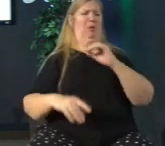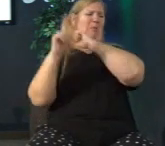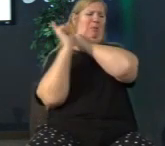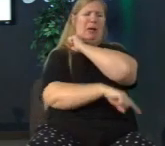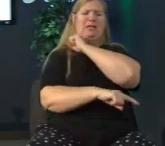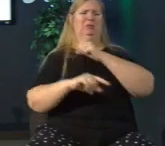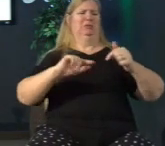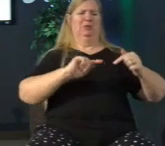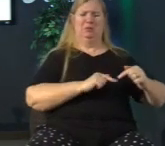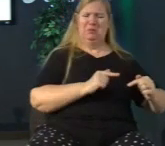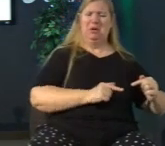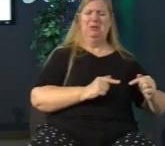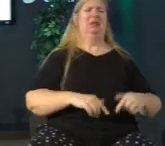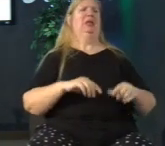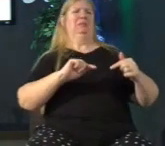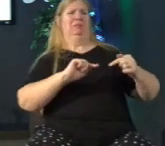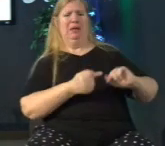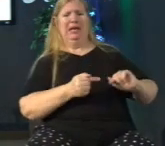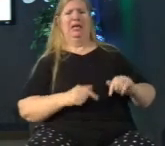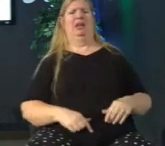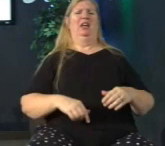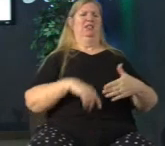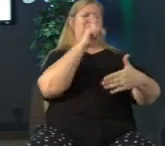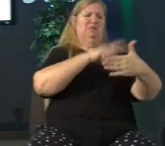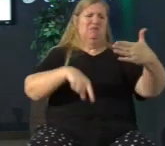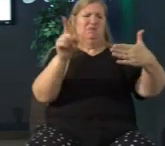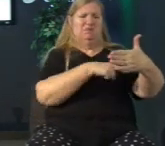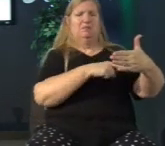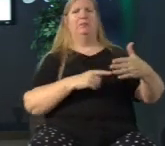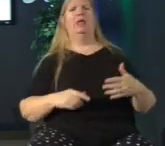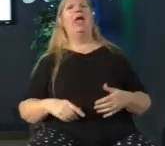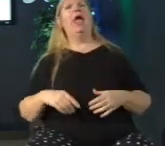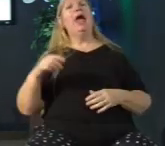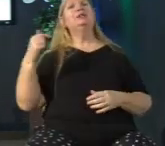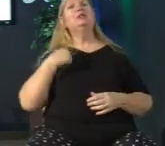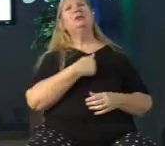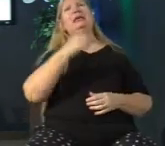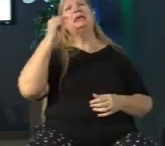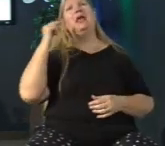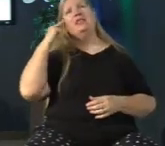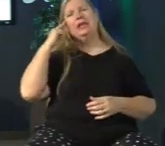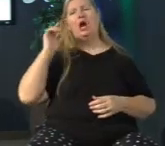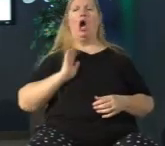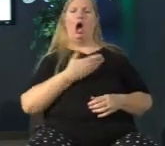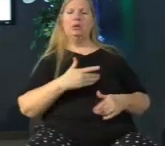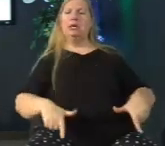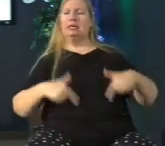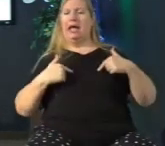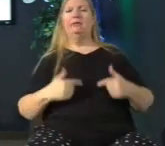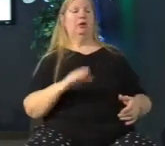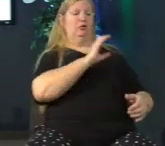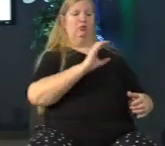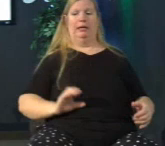was ridiculed why do we think that our life here on earth as followers of Jesus